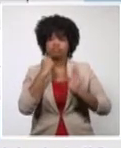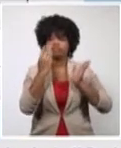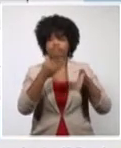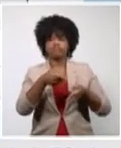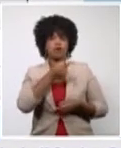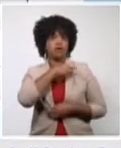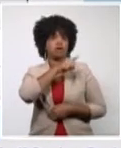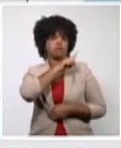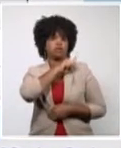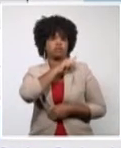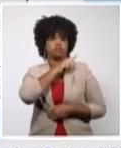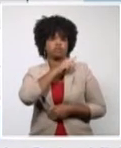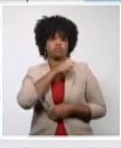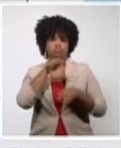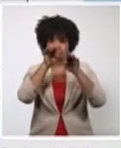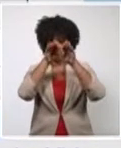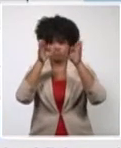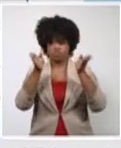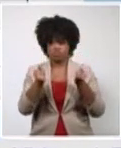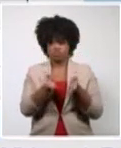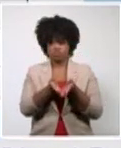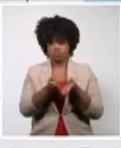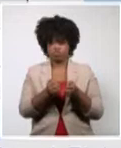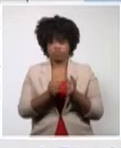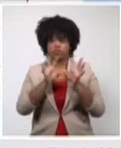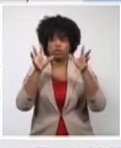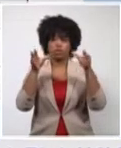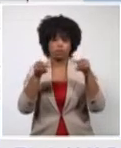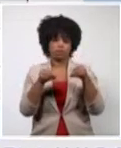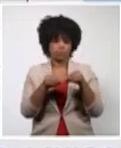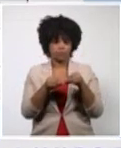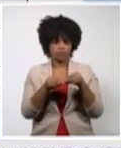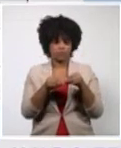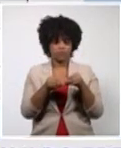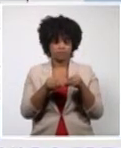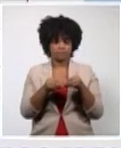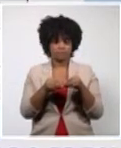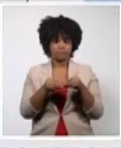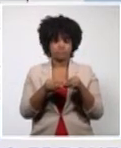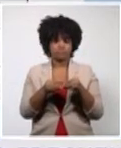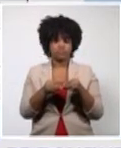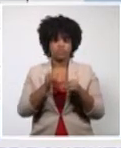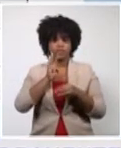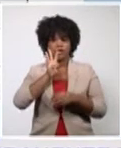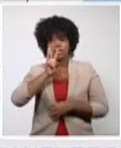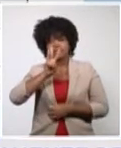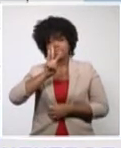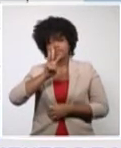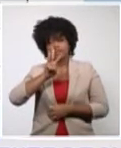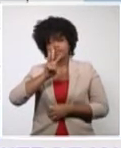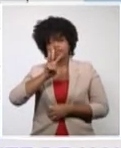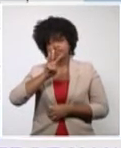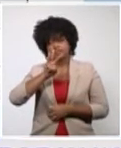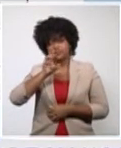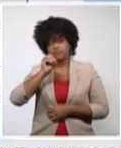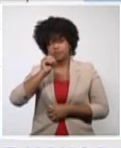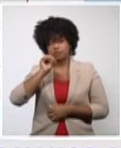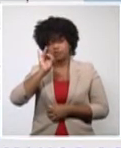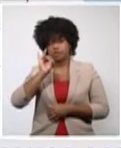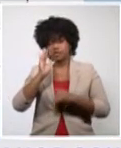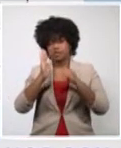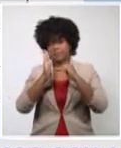,180 people who died in the world yesterday, which makes a total of